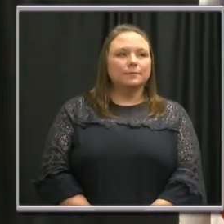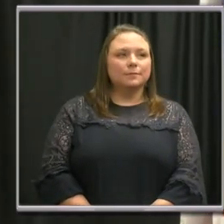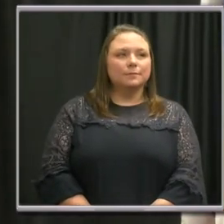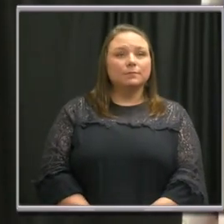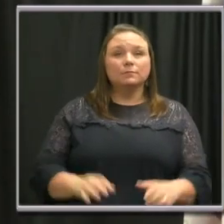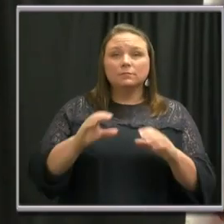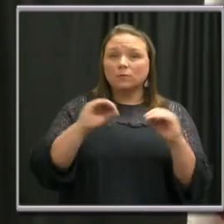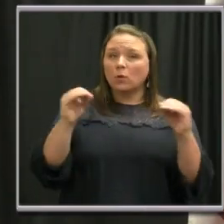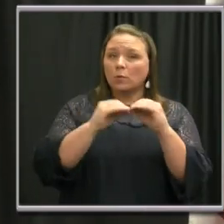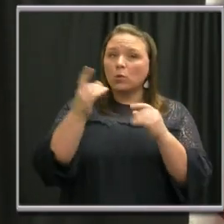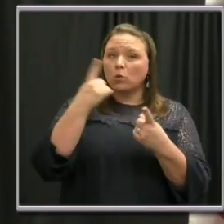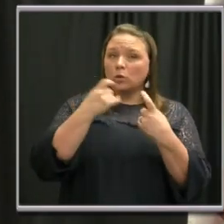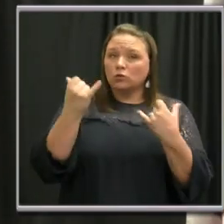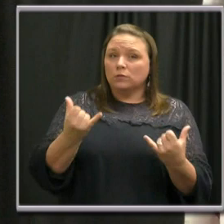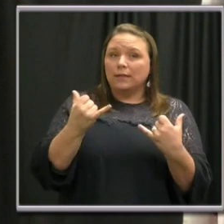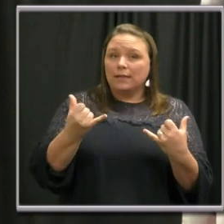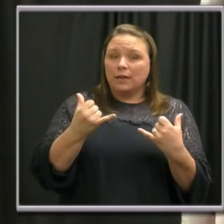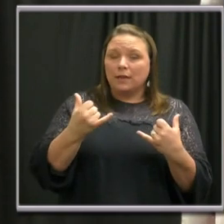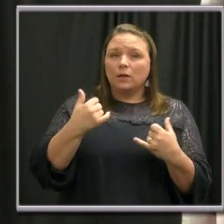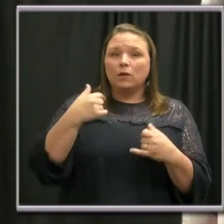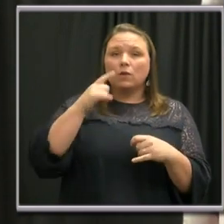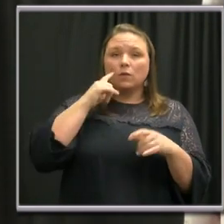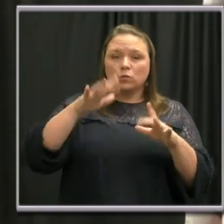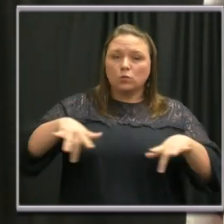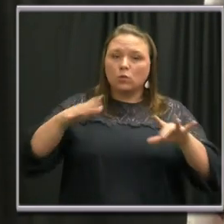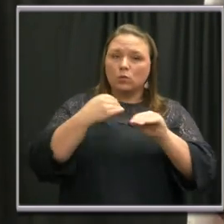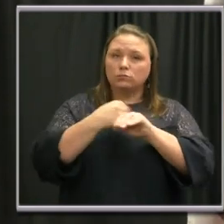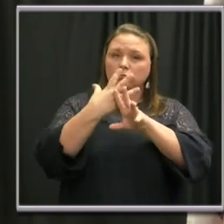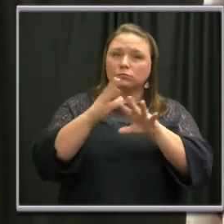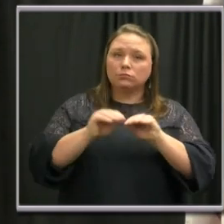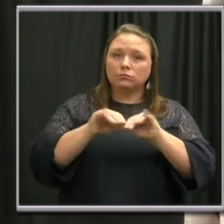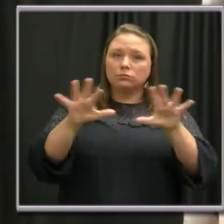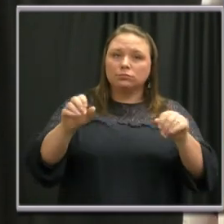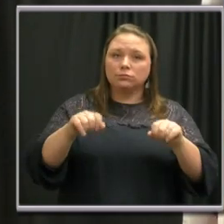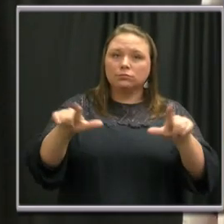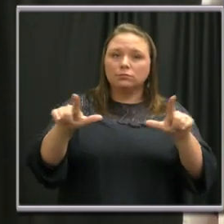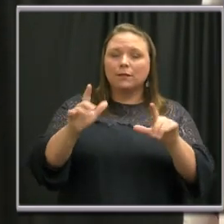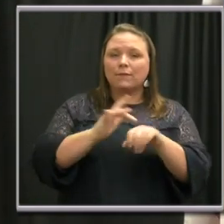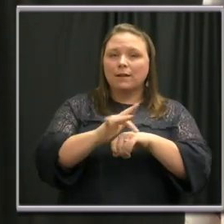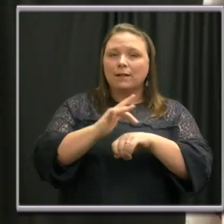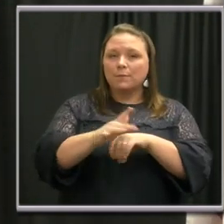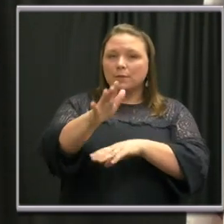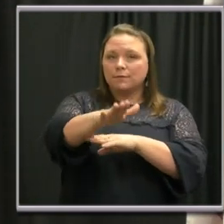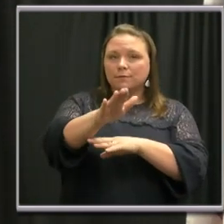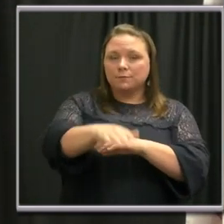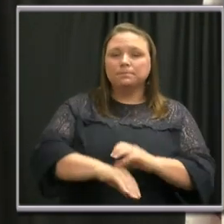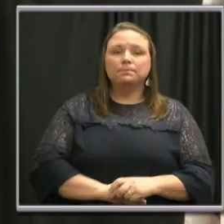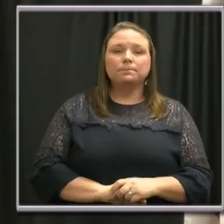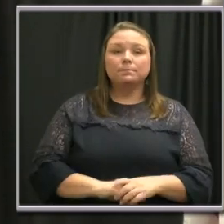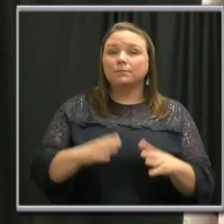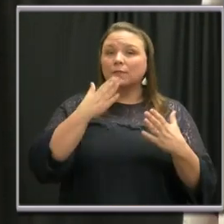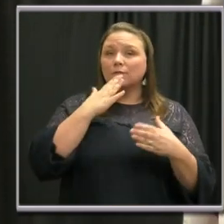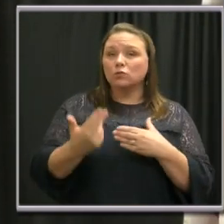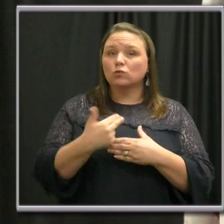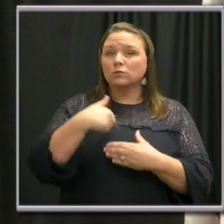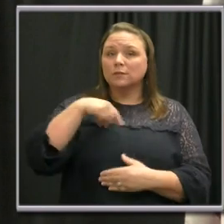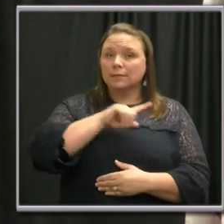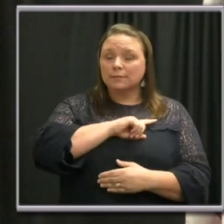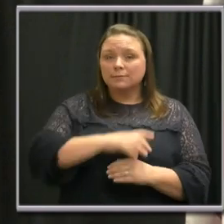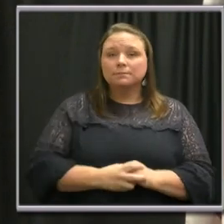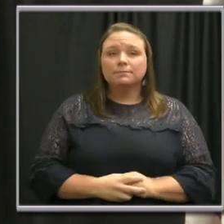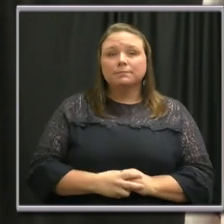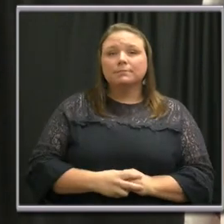There are no more media questions at this time. A recording at this press briefing will be made available later this morning. Thank you for joining us.